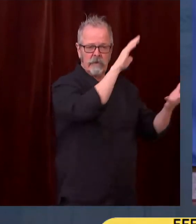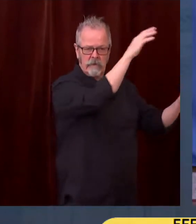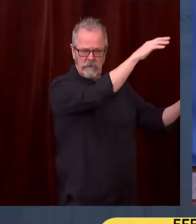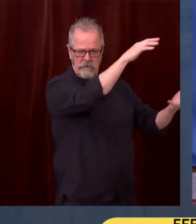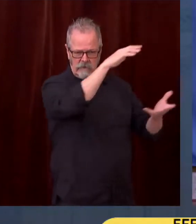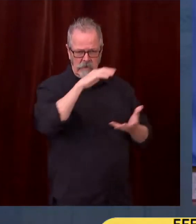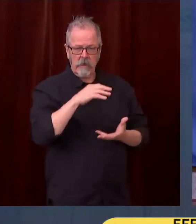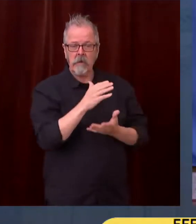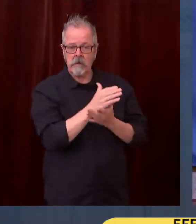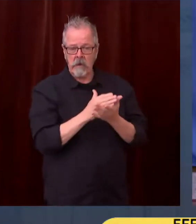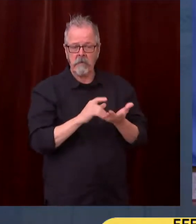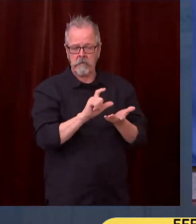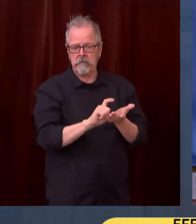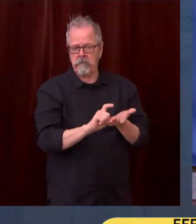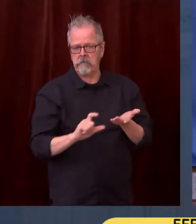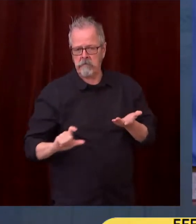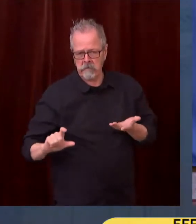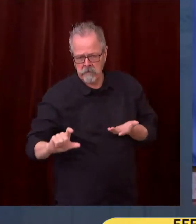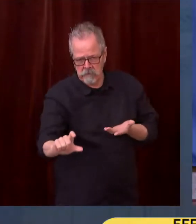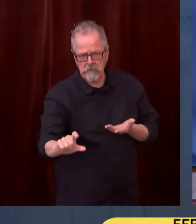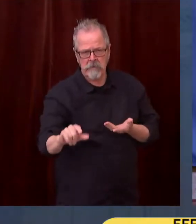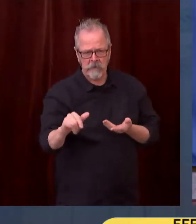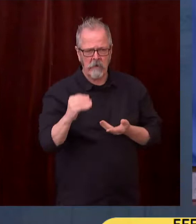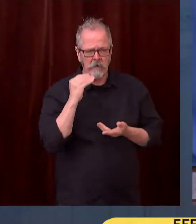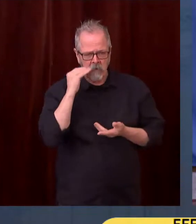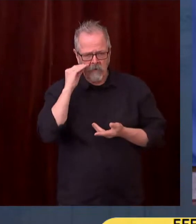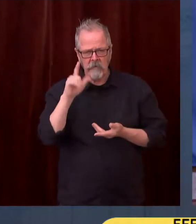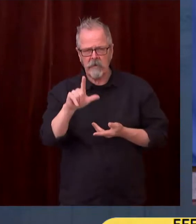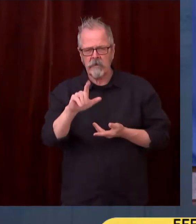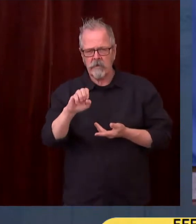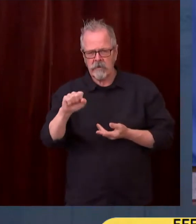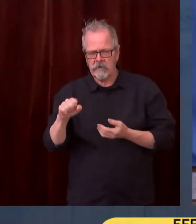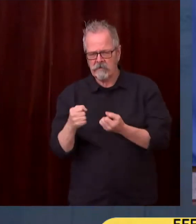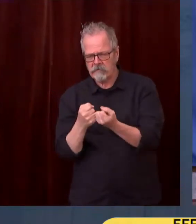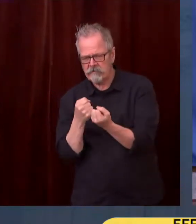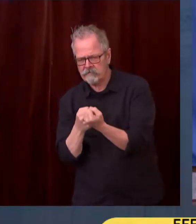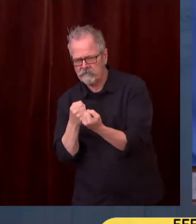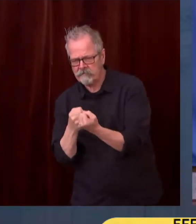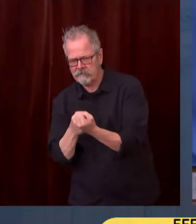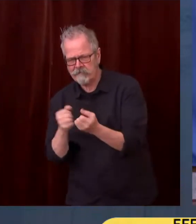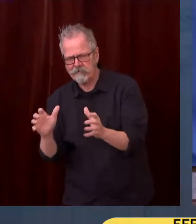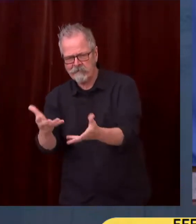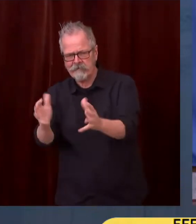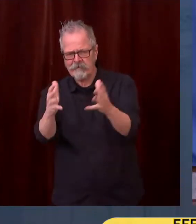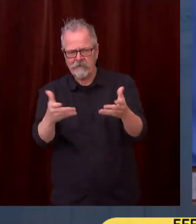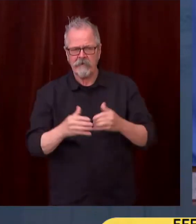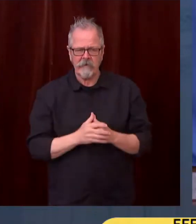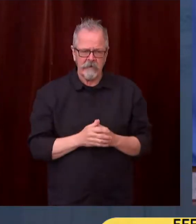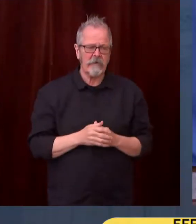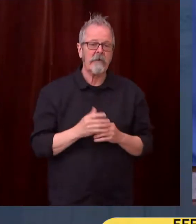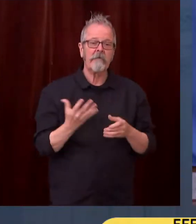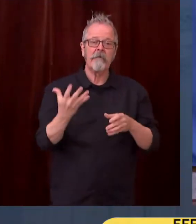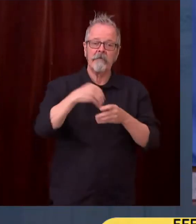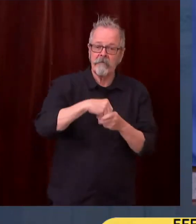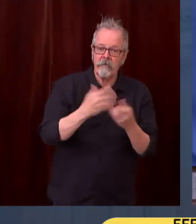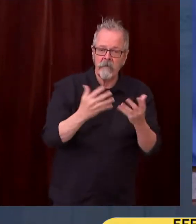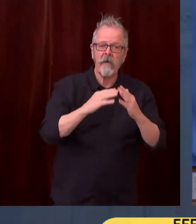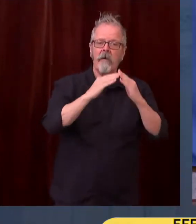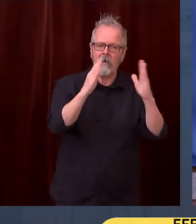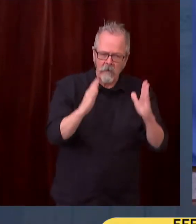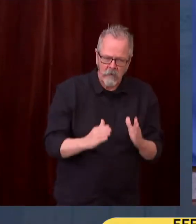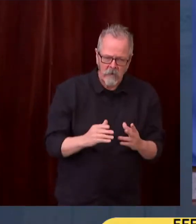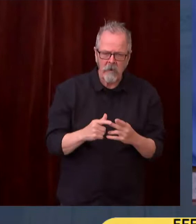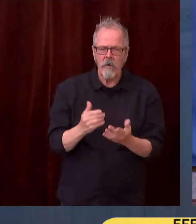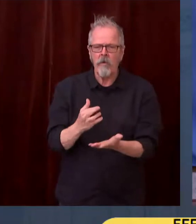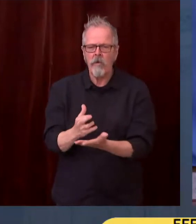management, and cleanup and rehabilitation of public spaces that have been used as encampments. This is an additional to